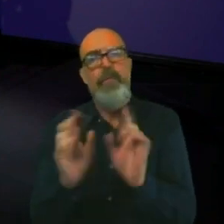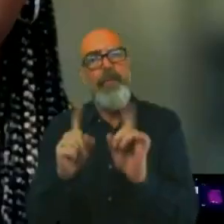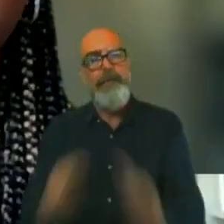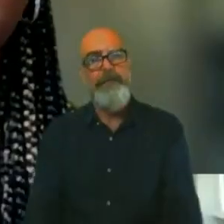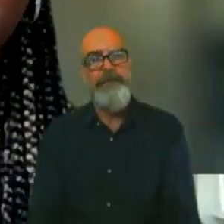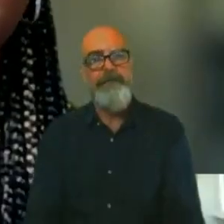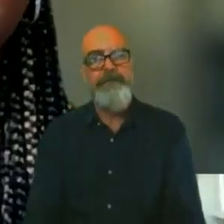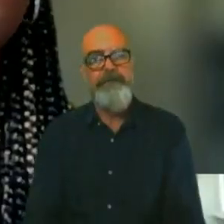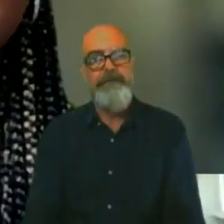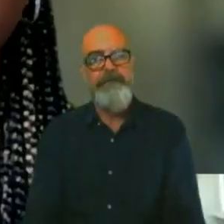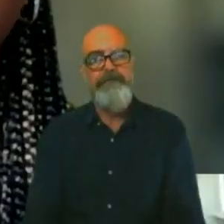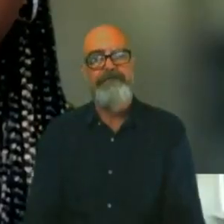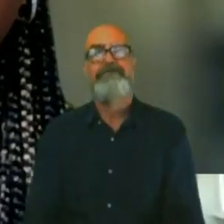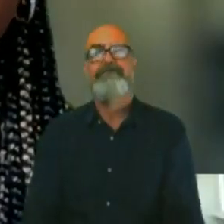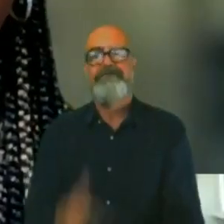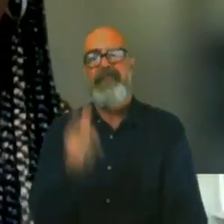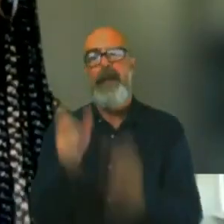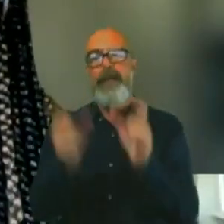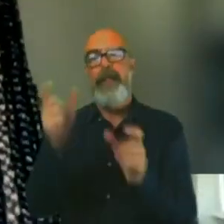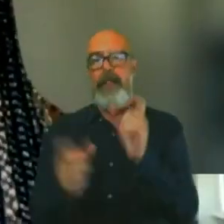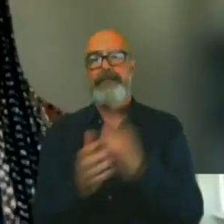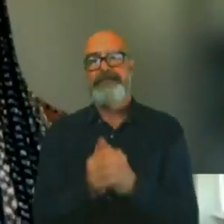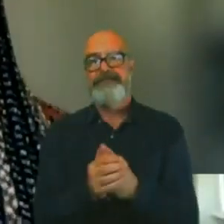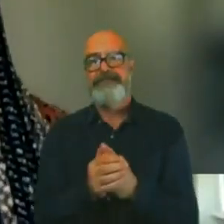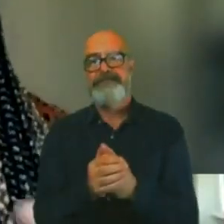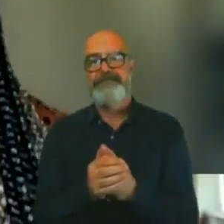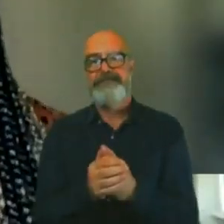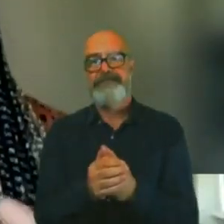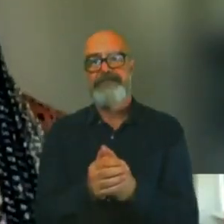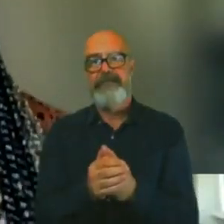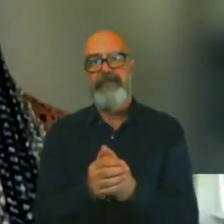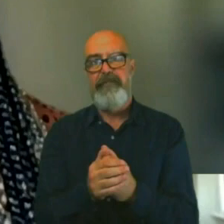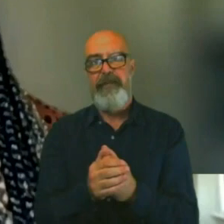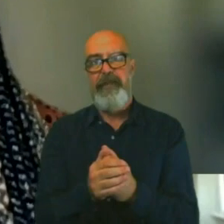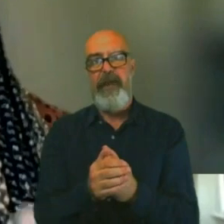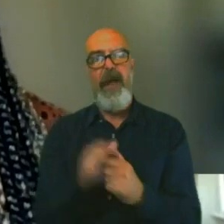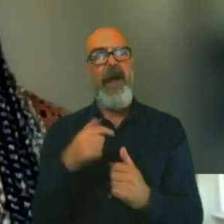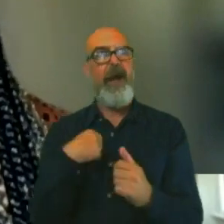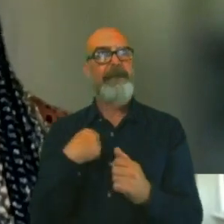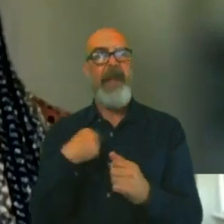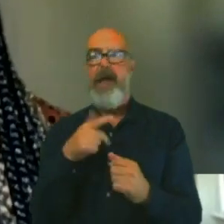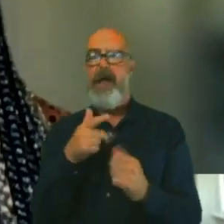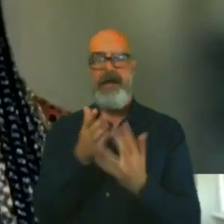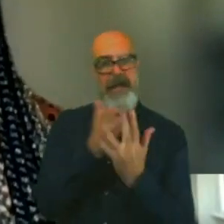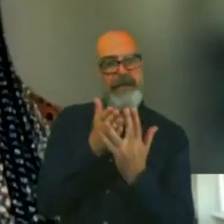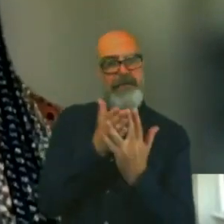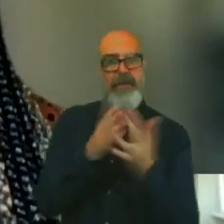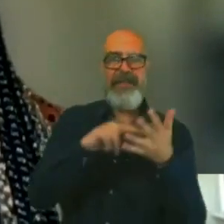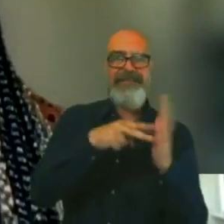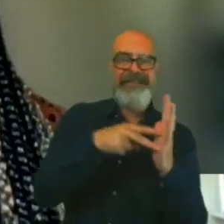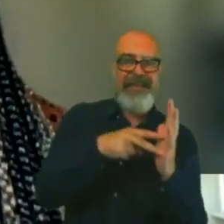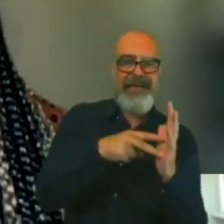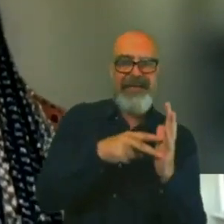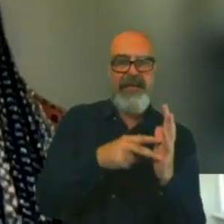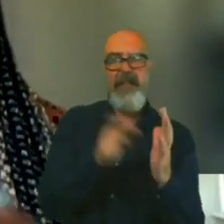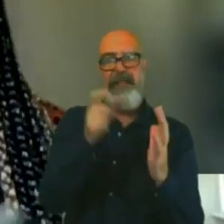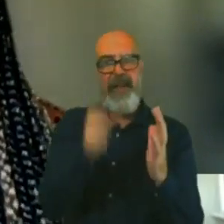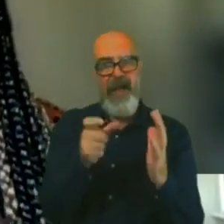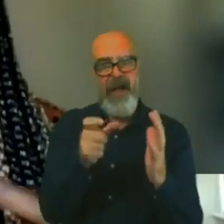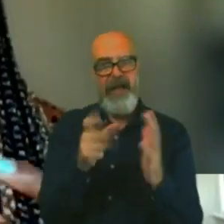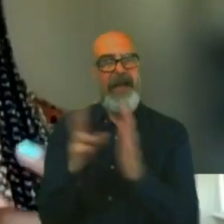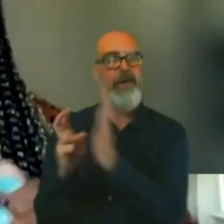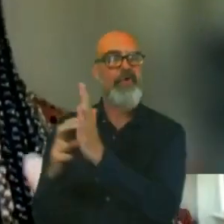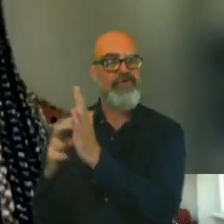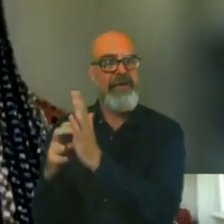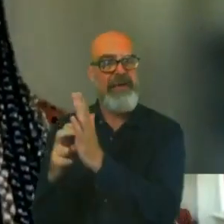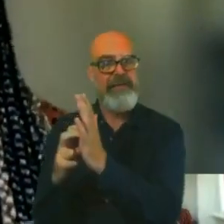Definitely the people. So where I'm kind of in between design, our client and our contractors, or